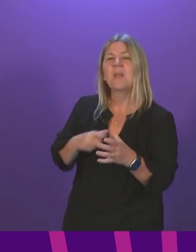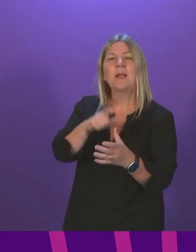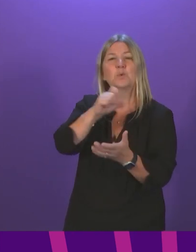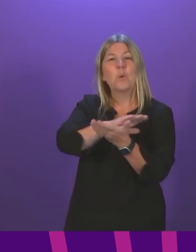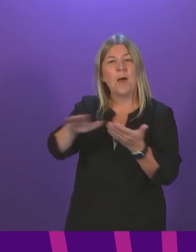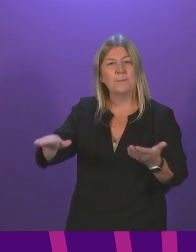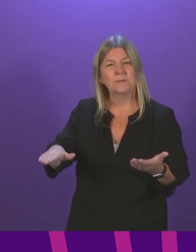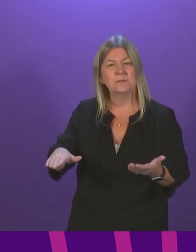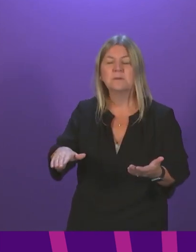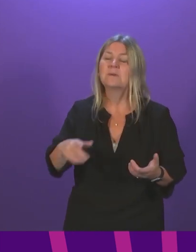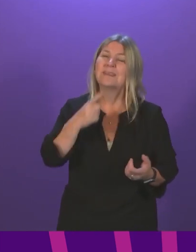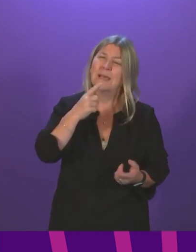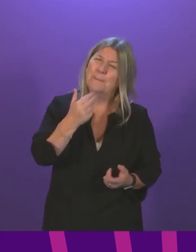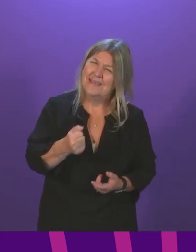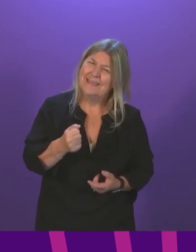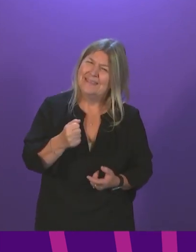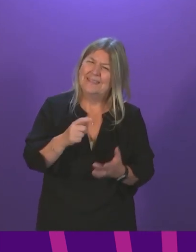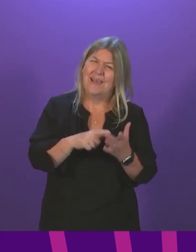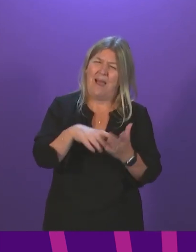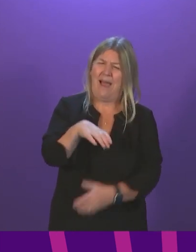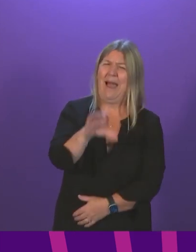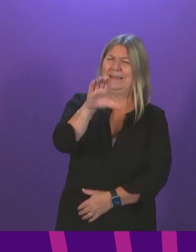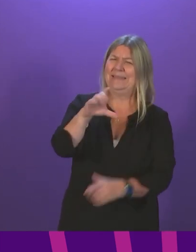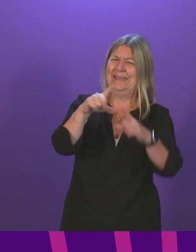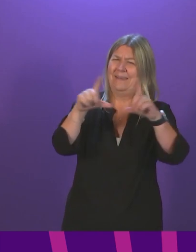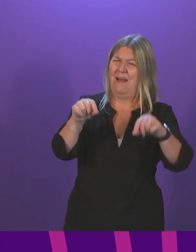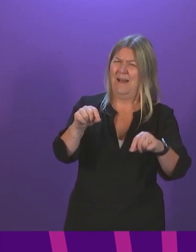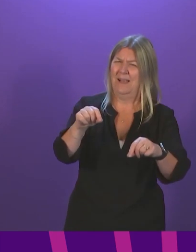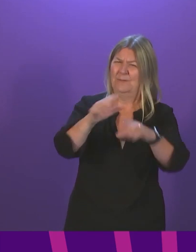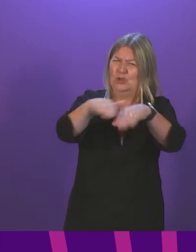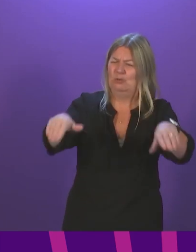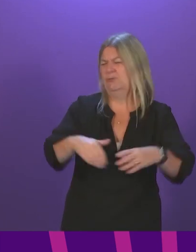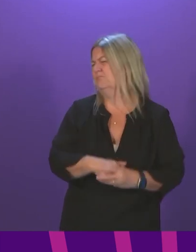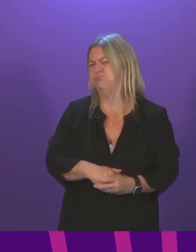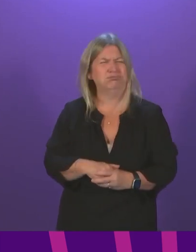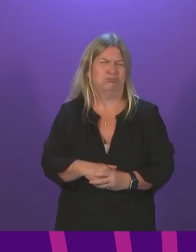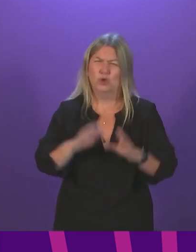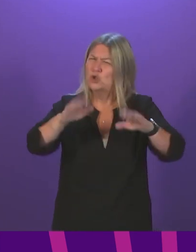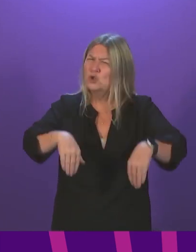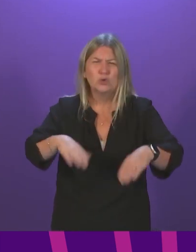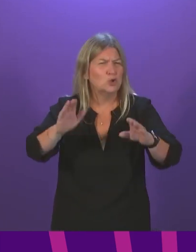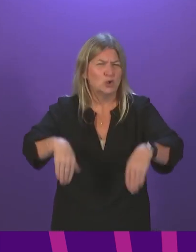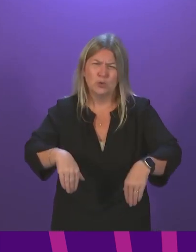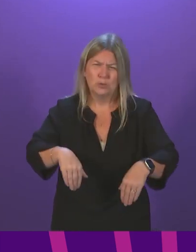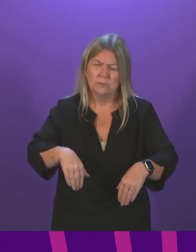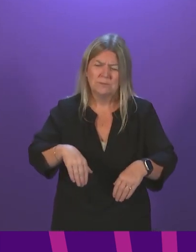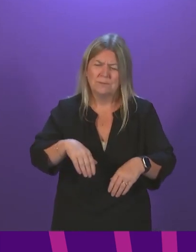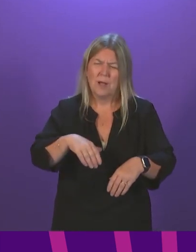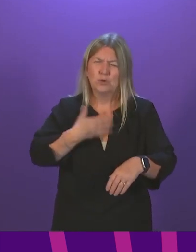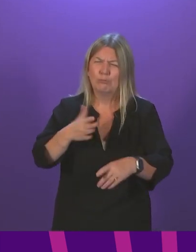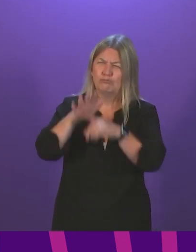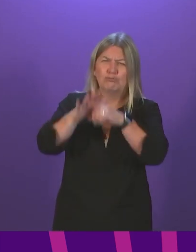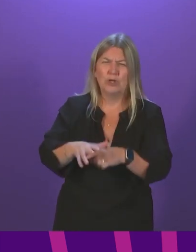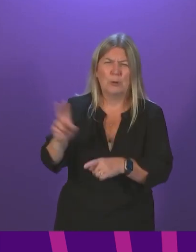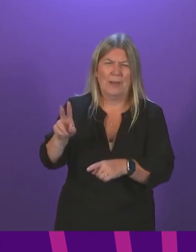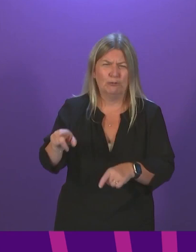cards must be ruled out for children because there should be no external pressure on families when deciding about the vaccine. Presiding Officer, last